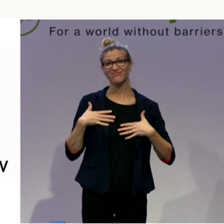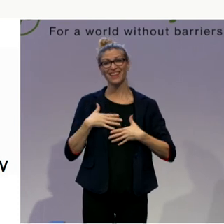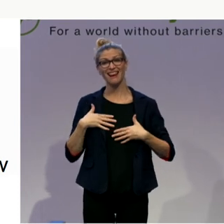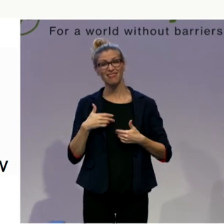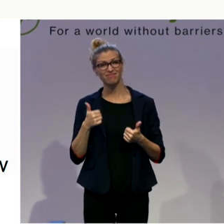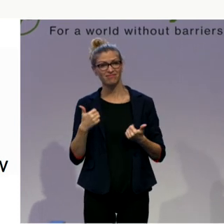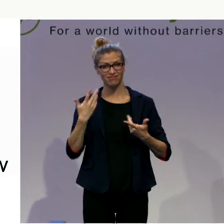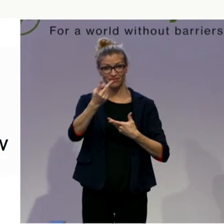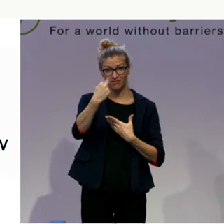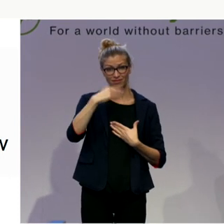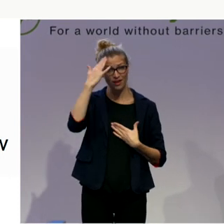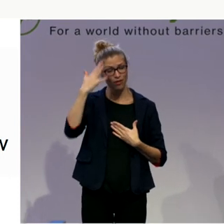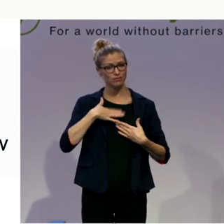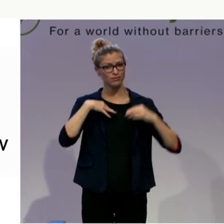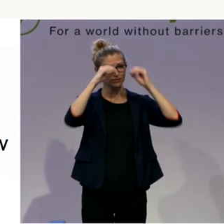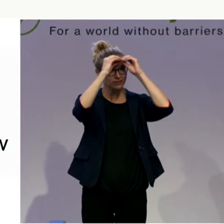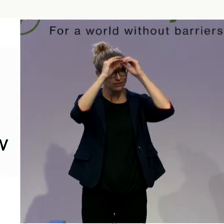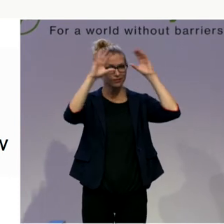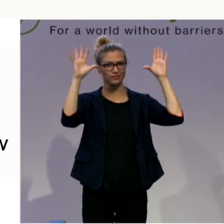see it's written in their faces.